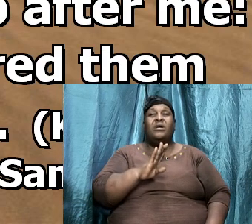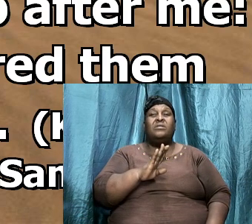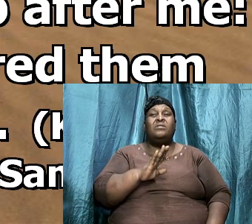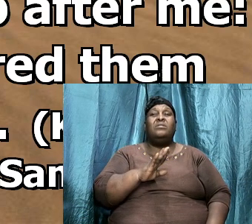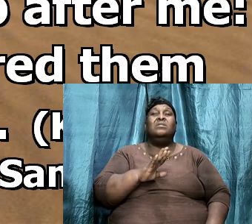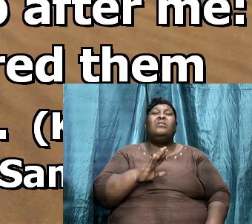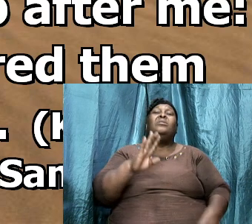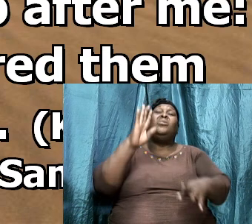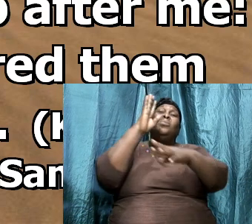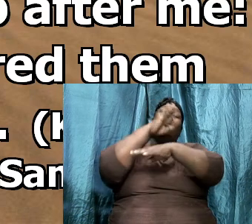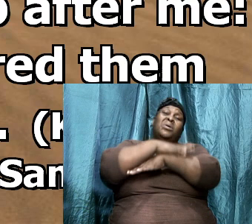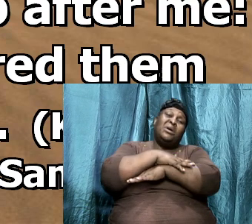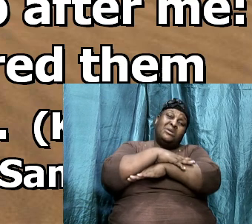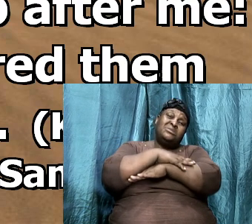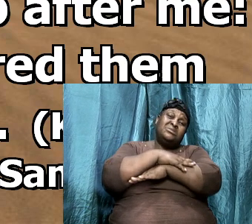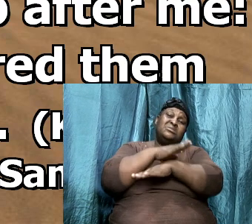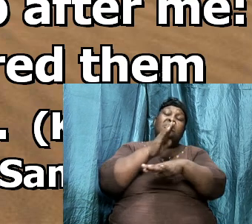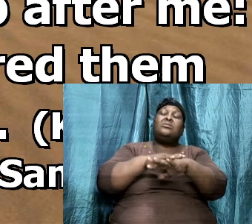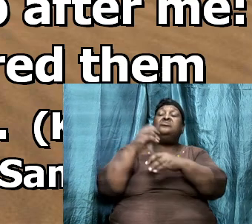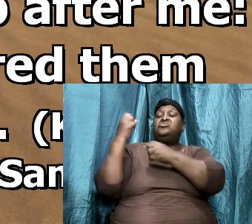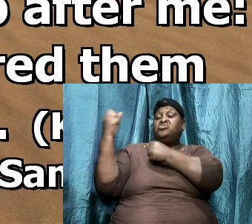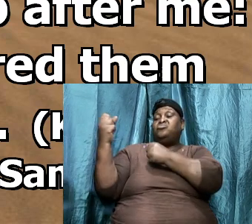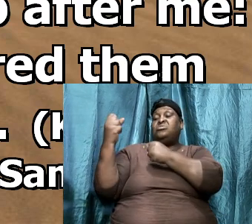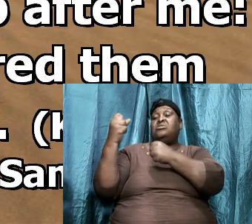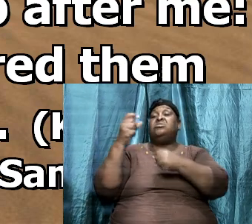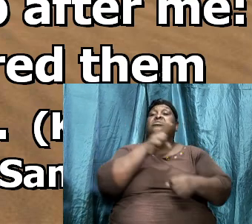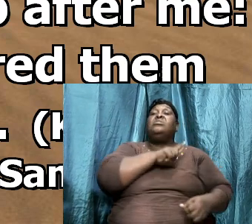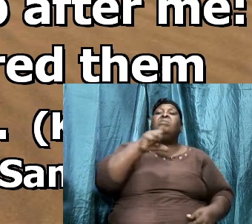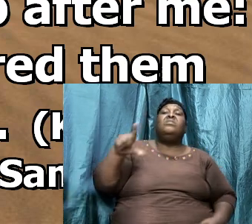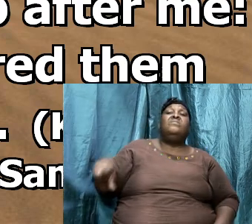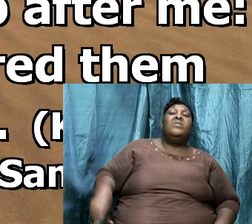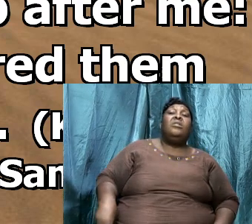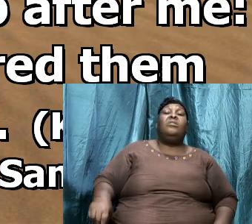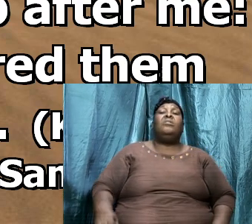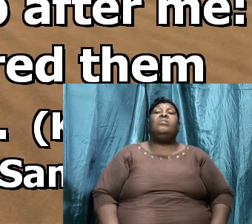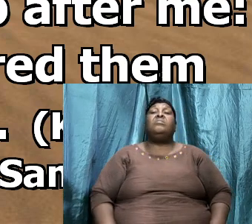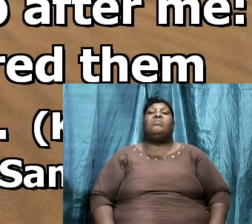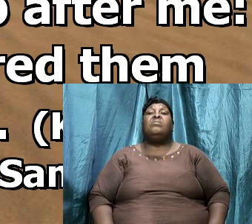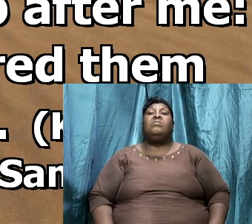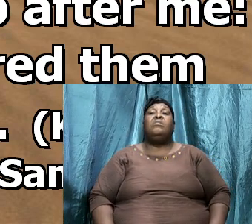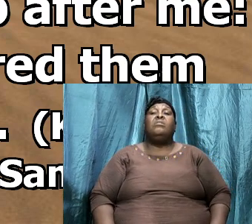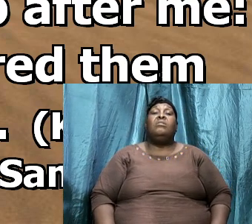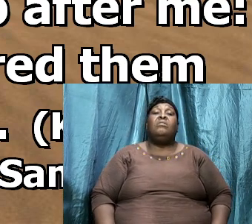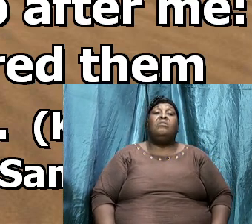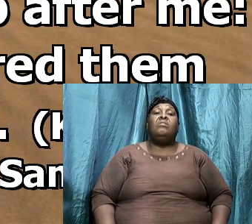rests upon the strength of the Lord I don't know if Jonathan I think that he